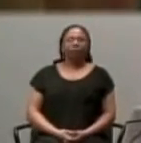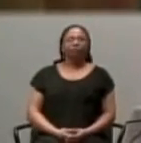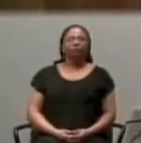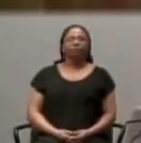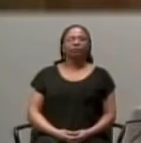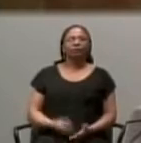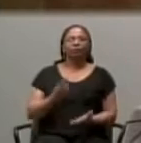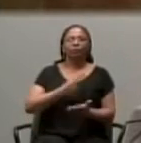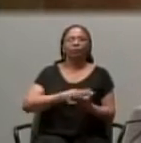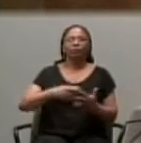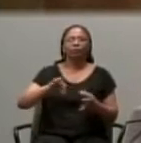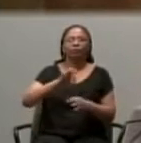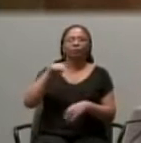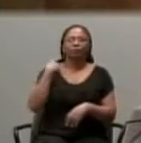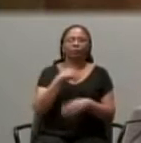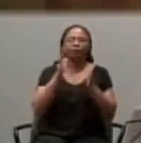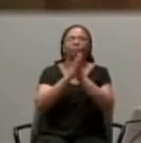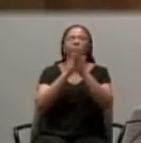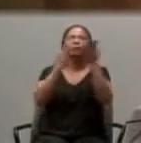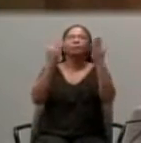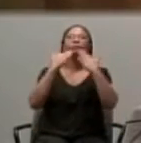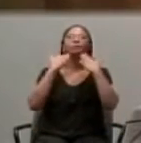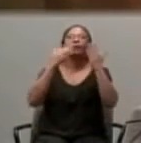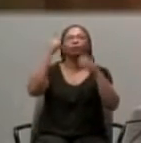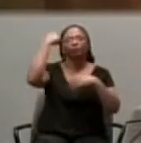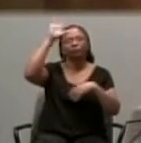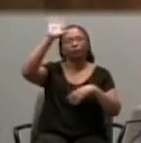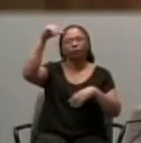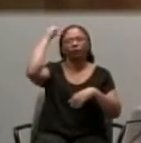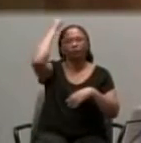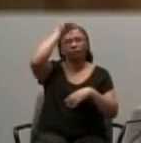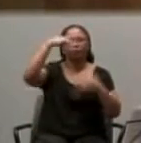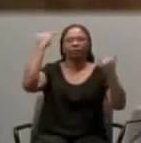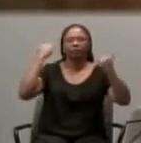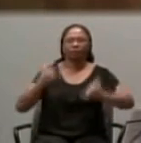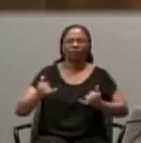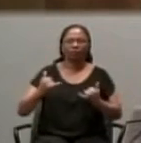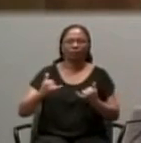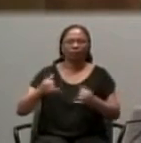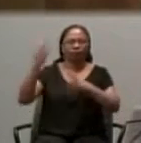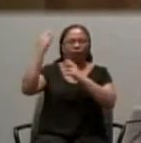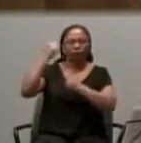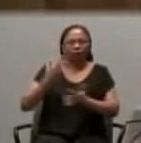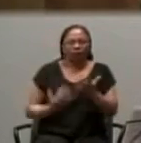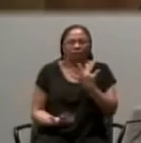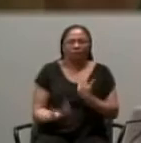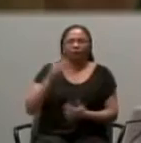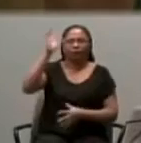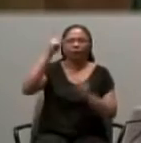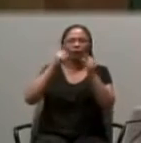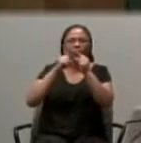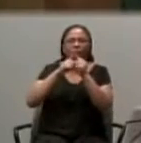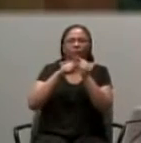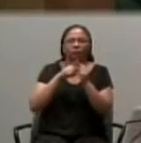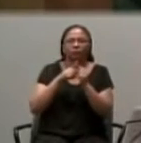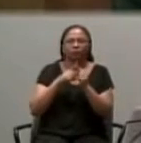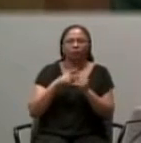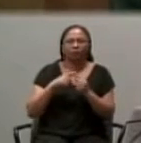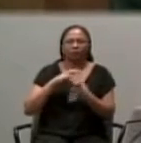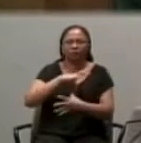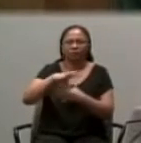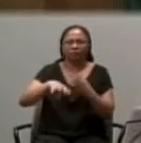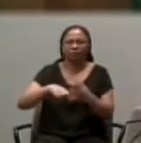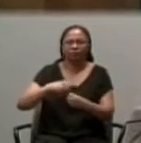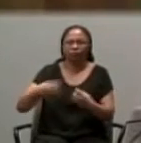Holy Spirit, we praise you and we thank you for your anointing now. May the fire of your word consume our sins,